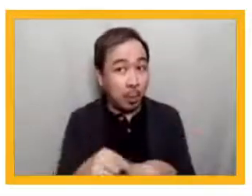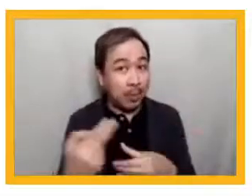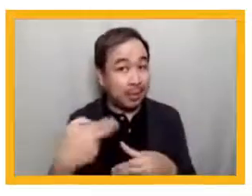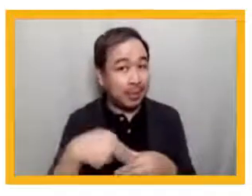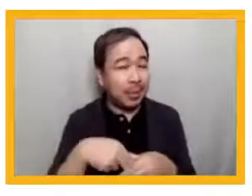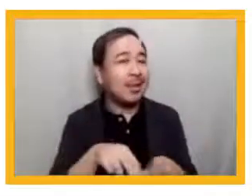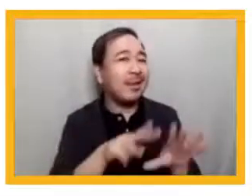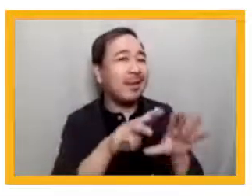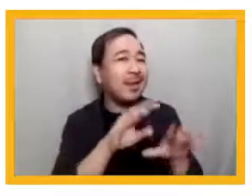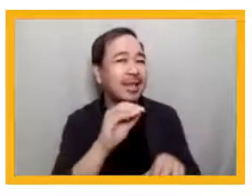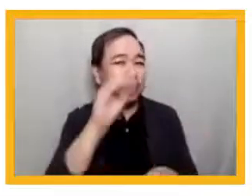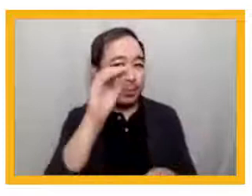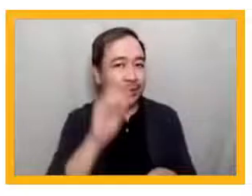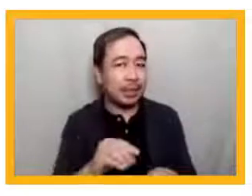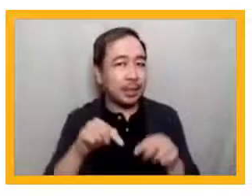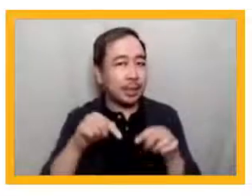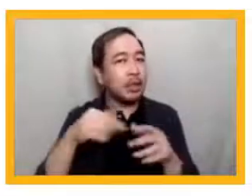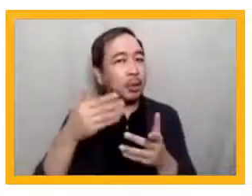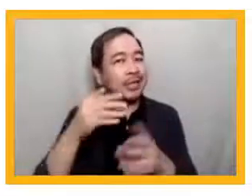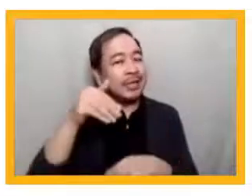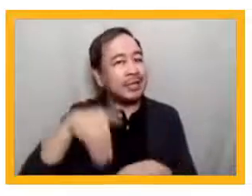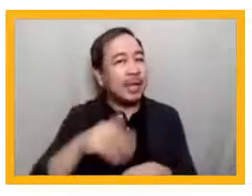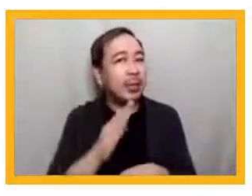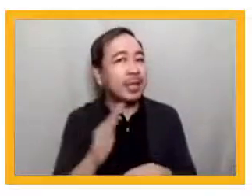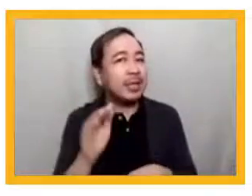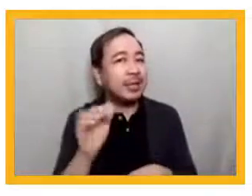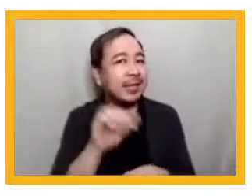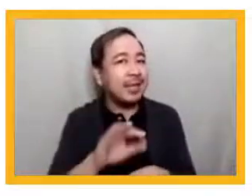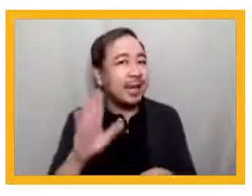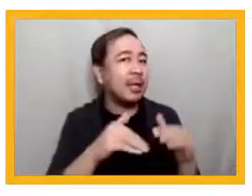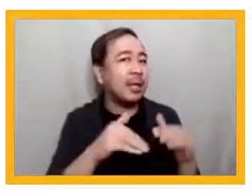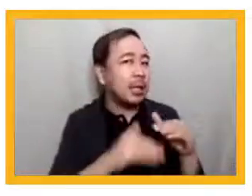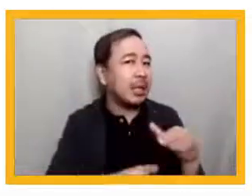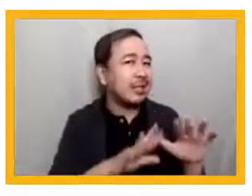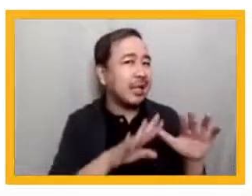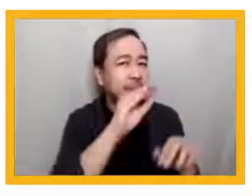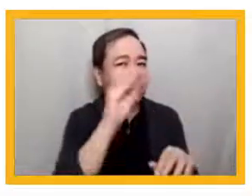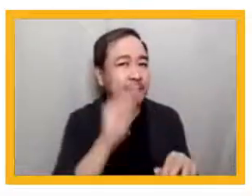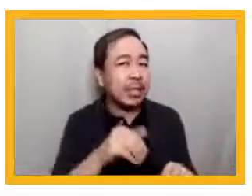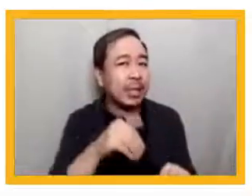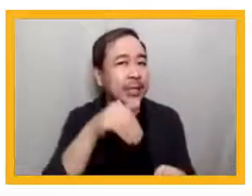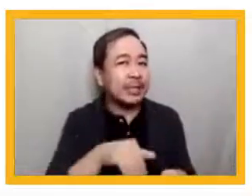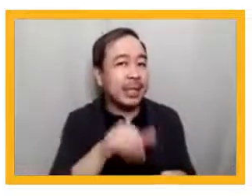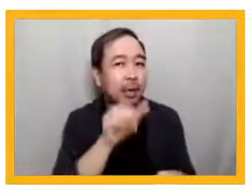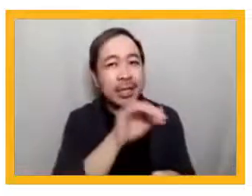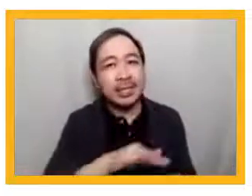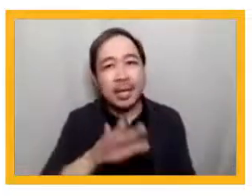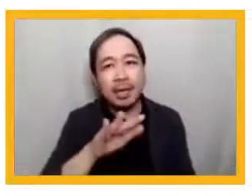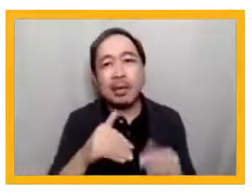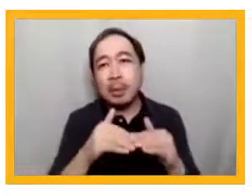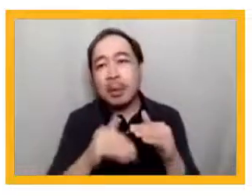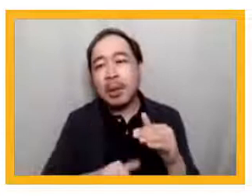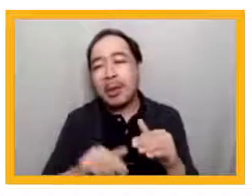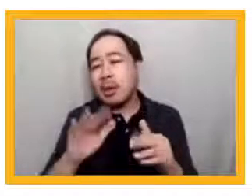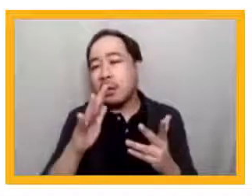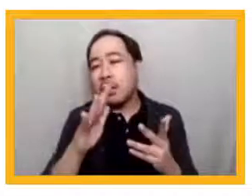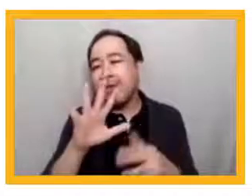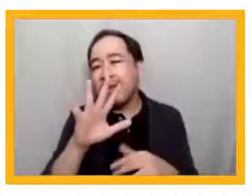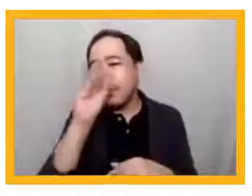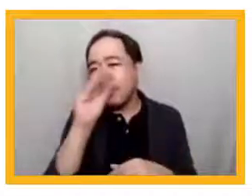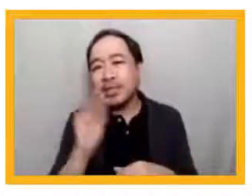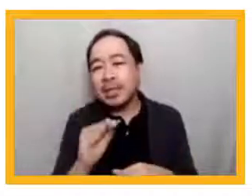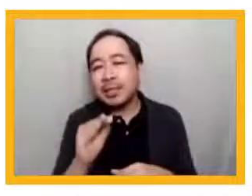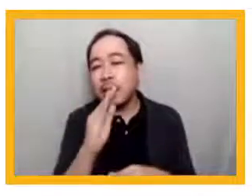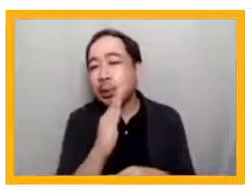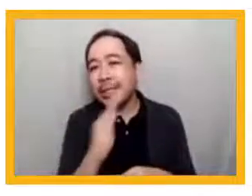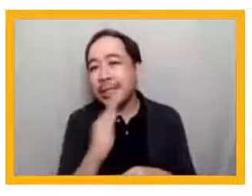from Southeast Asia, a little bit less than 10 percent from South Asia, a little bit less than 5 percent from East Asia, and close to 2 percent